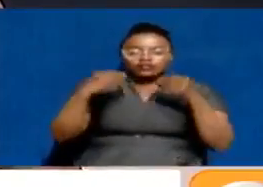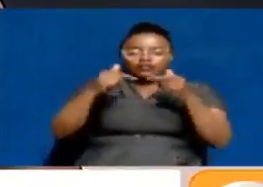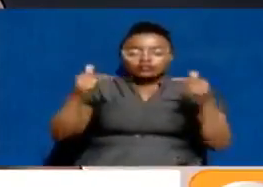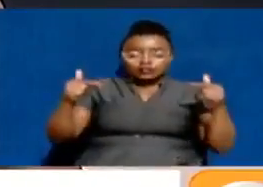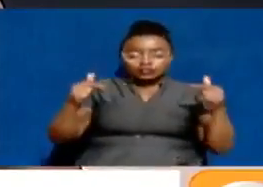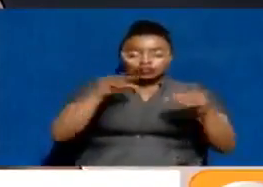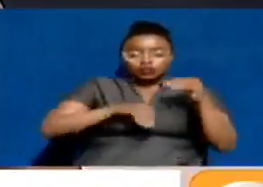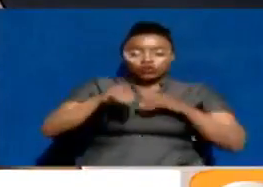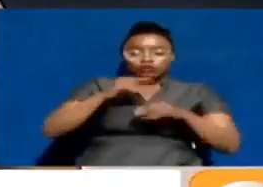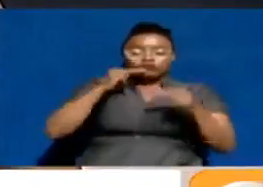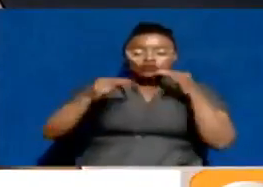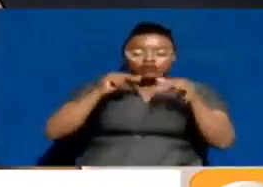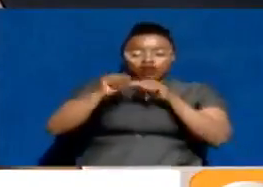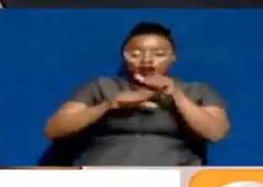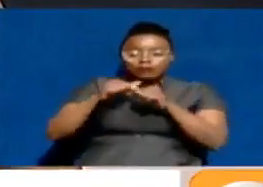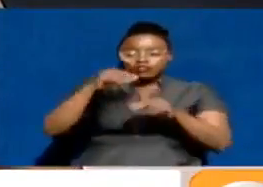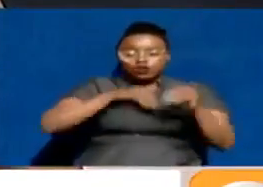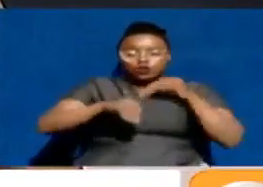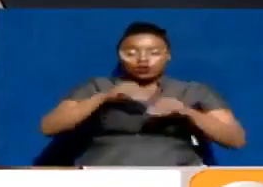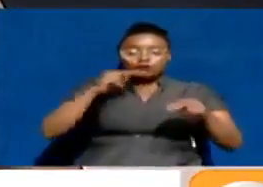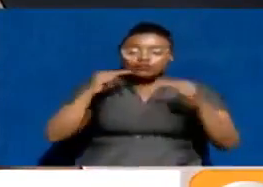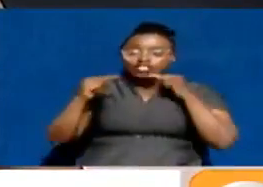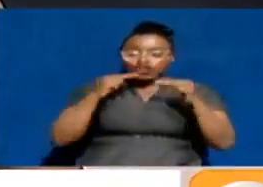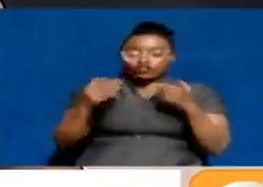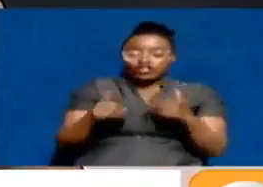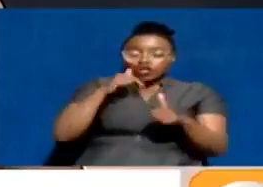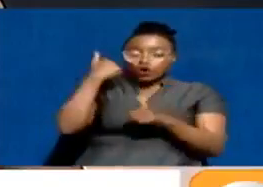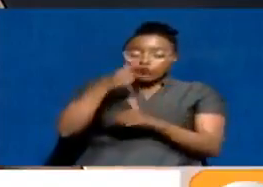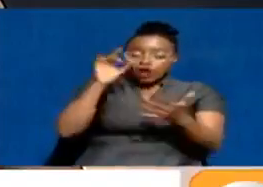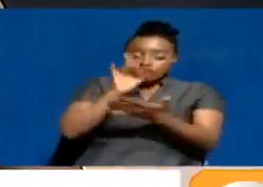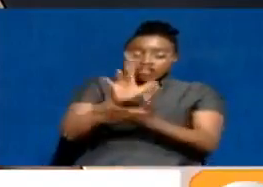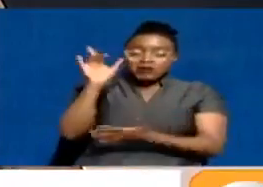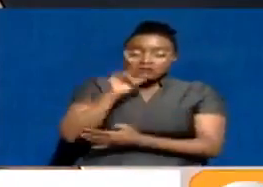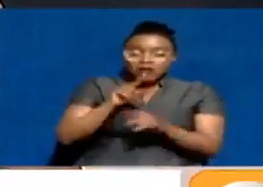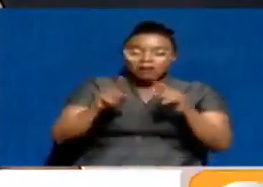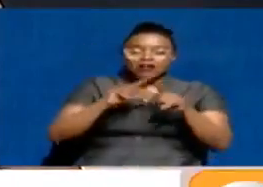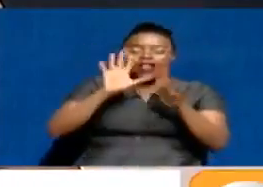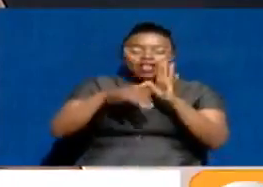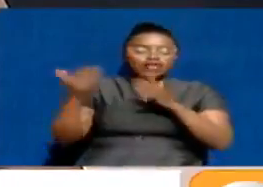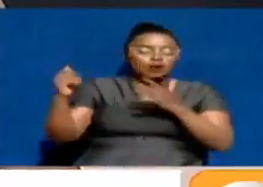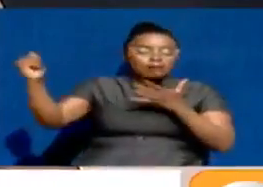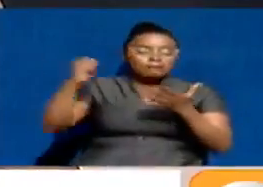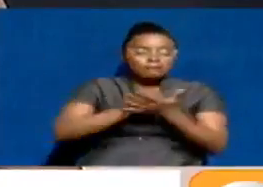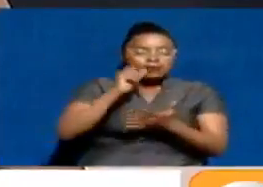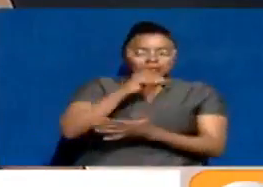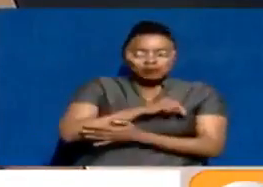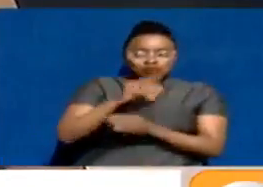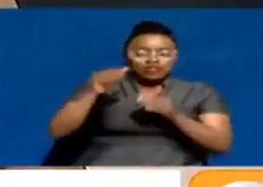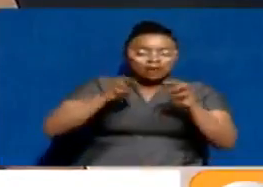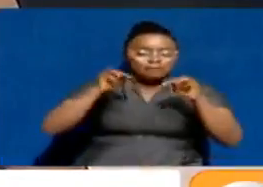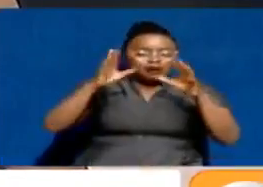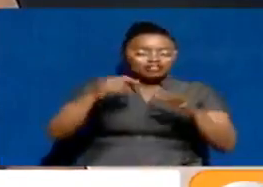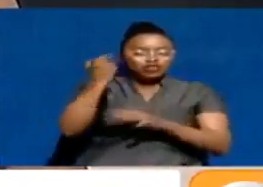-Corruption Commission on alleged corruption at the hotel who were fired, but later reinstated by the receiver manager,